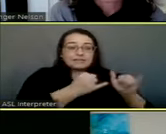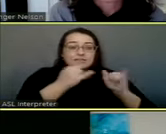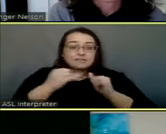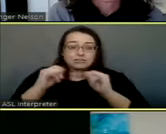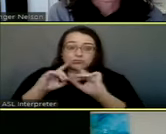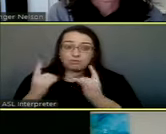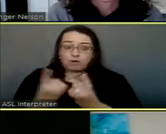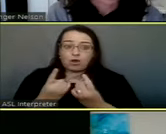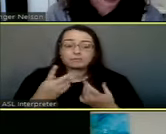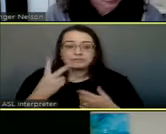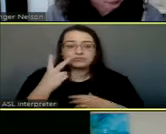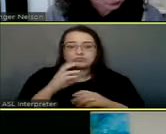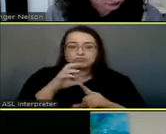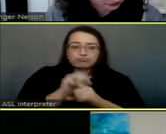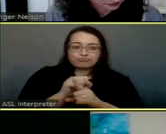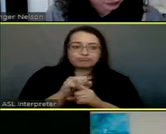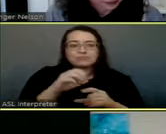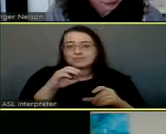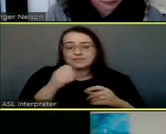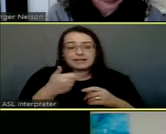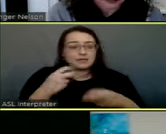in a cycle.